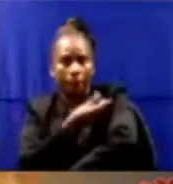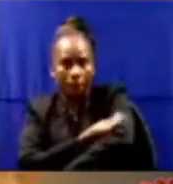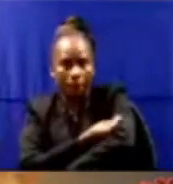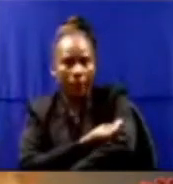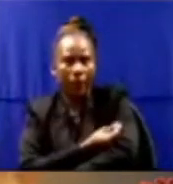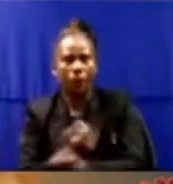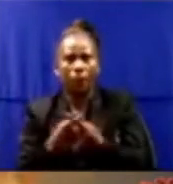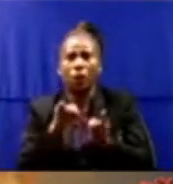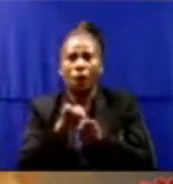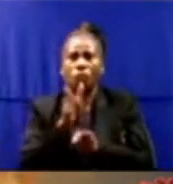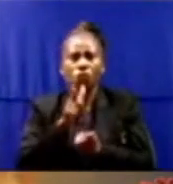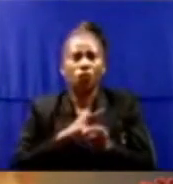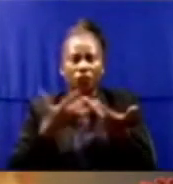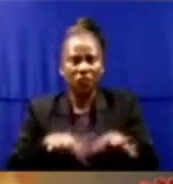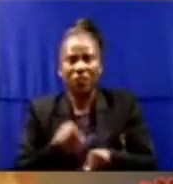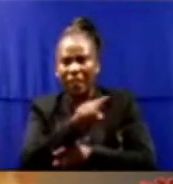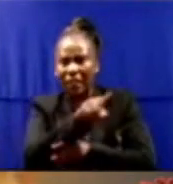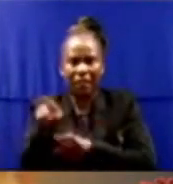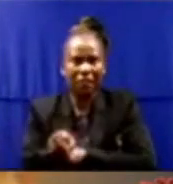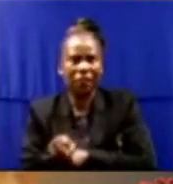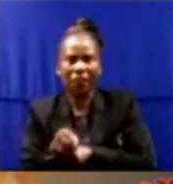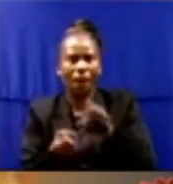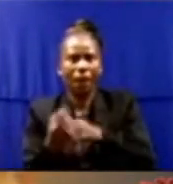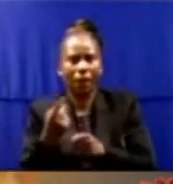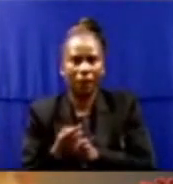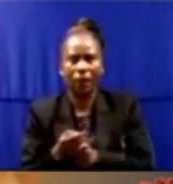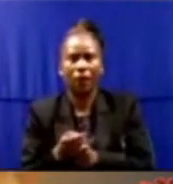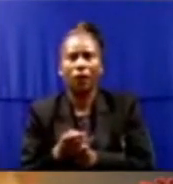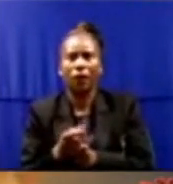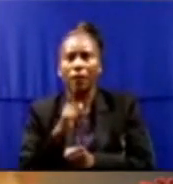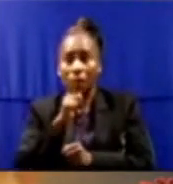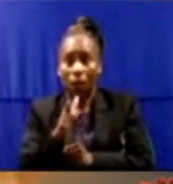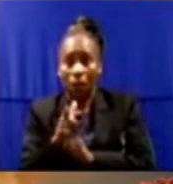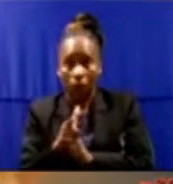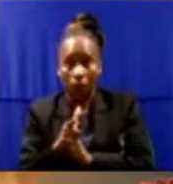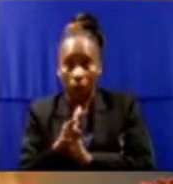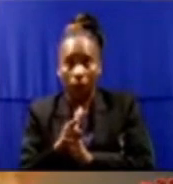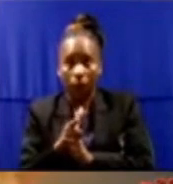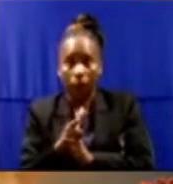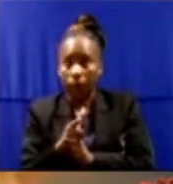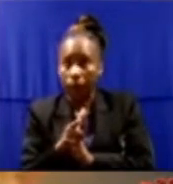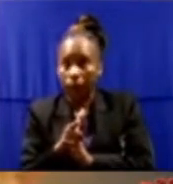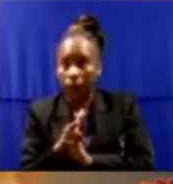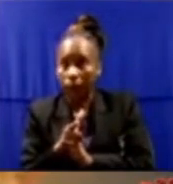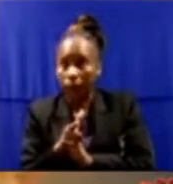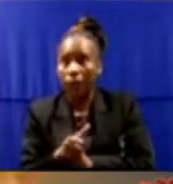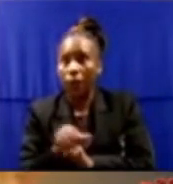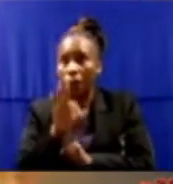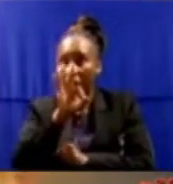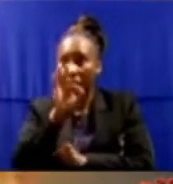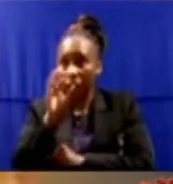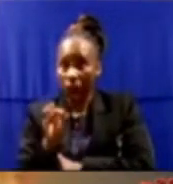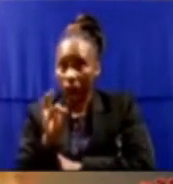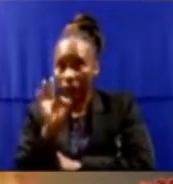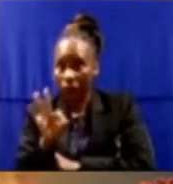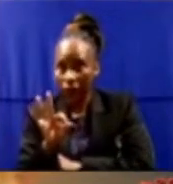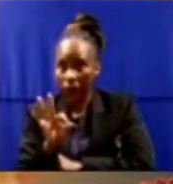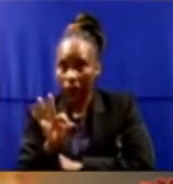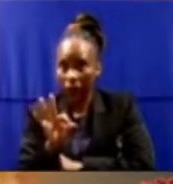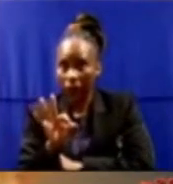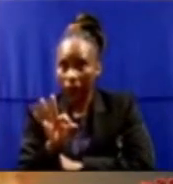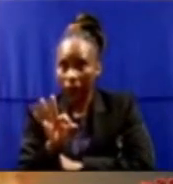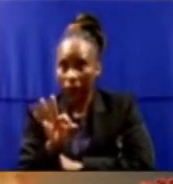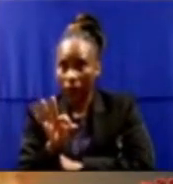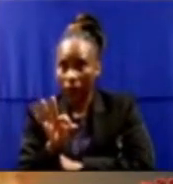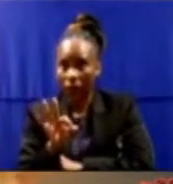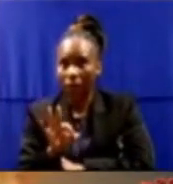imperialism again, let me tell you that South Africa's current ranking for vaccines administered is 33. That's 33rd not in